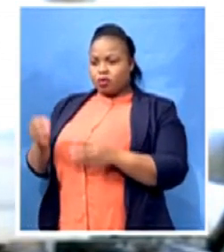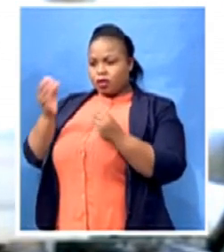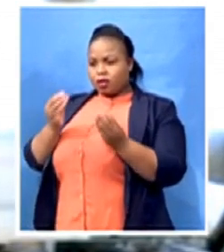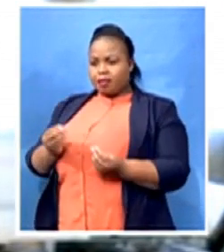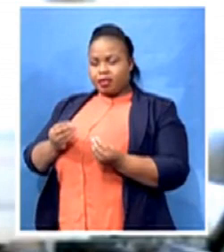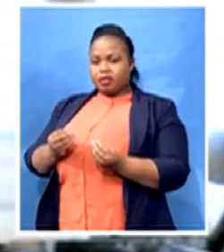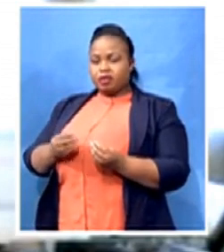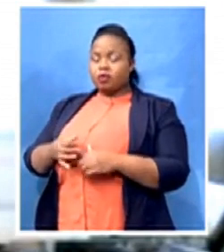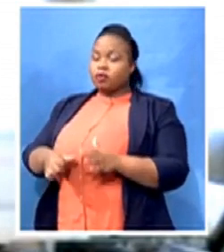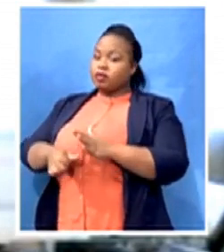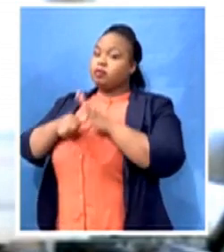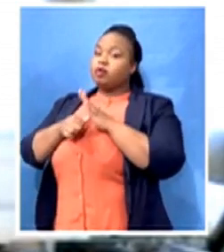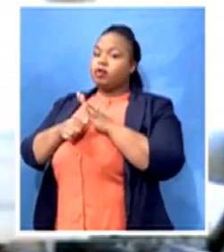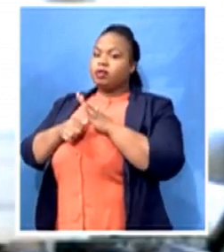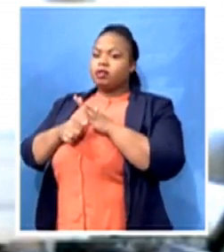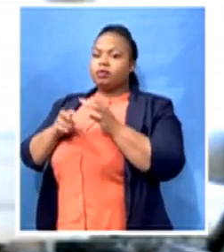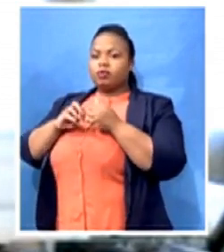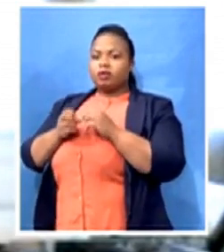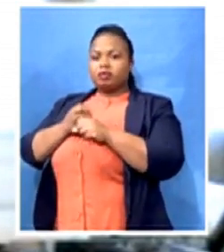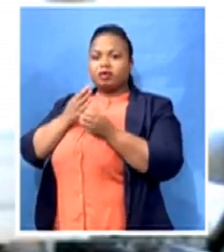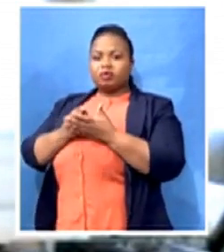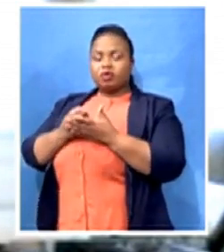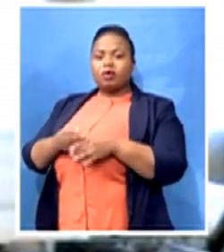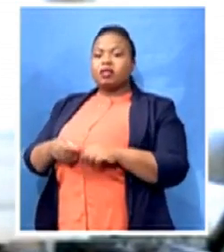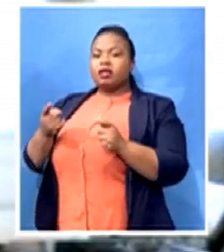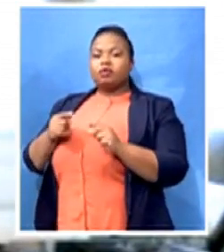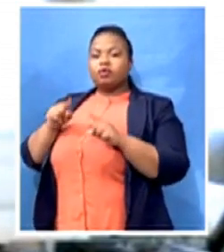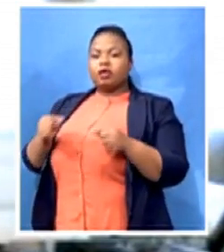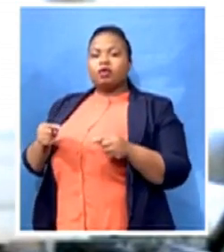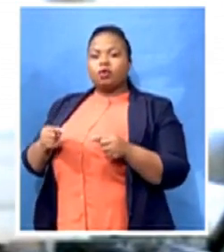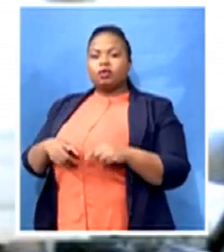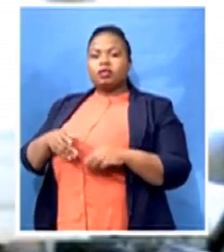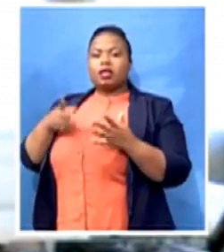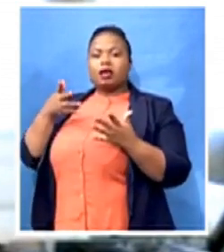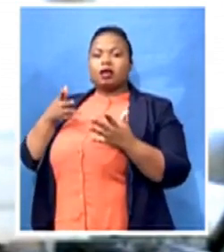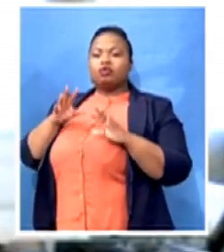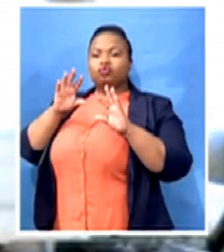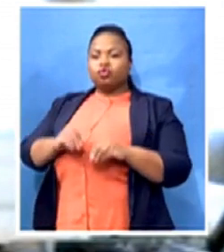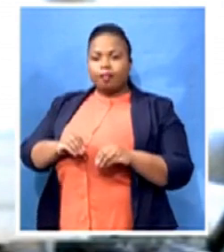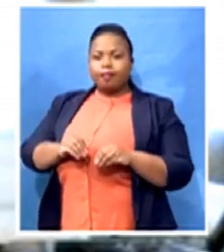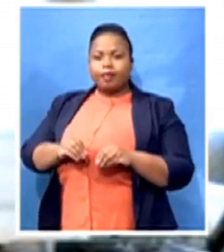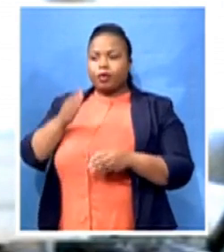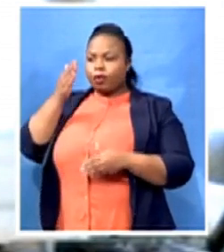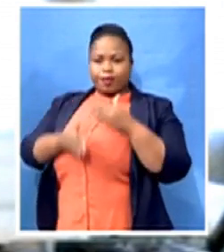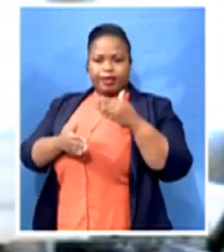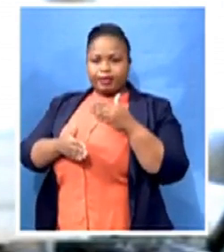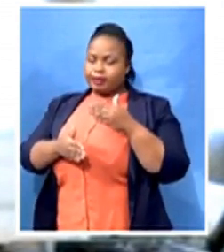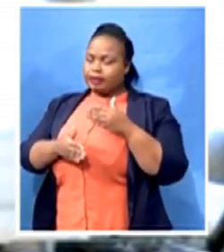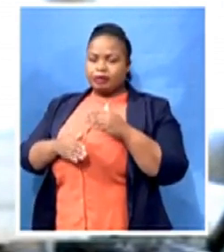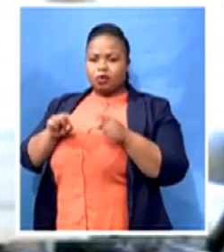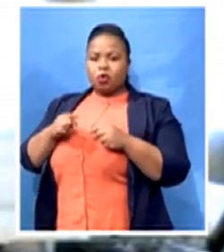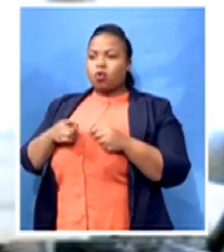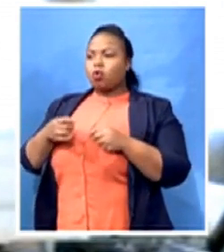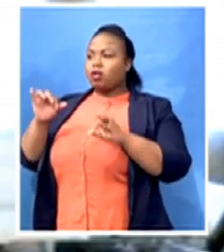sure that nothing lapses, nothing falls through the cracks. Keeping quiet as a consumer, as a business, not talking to your